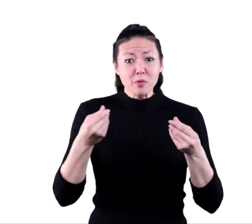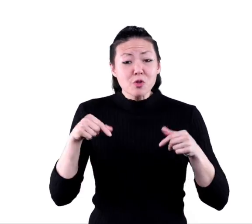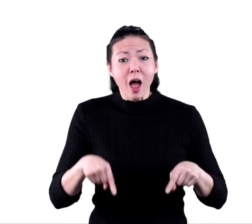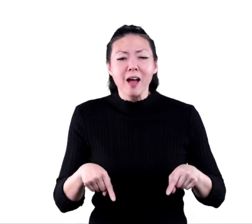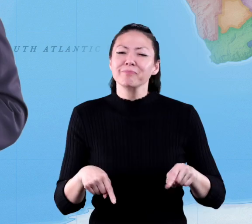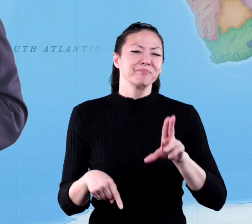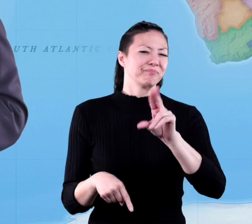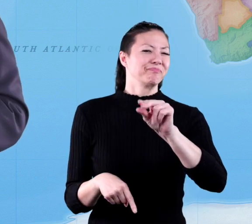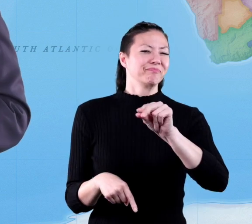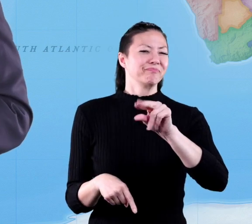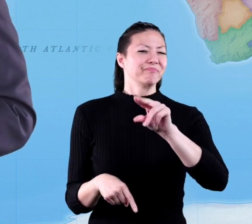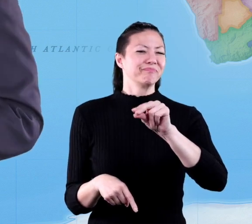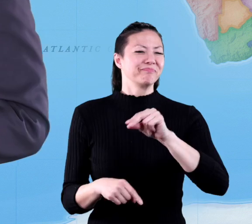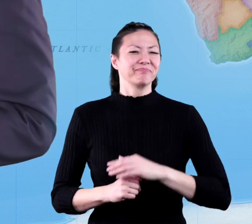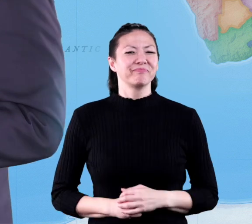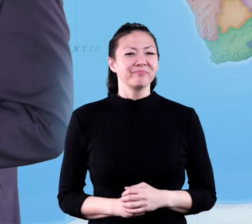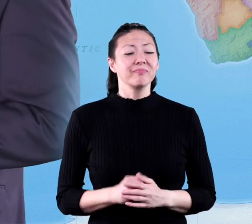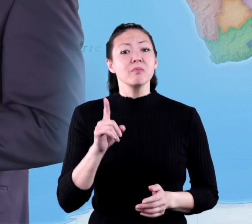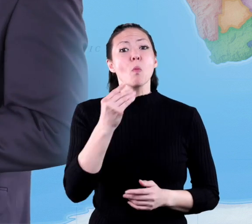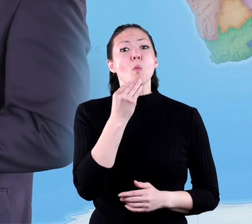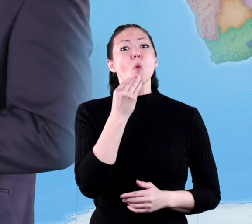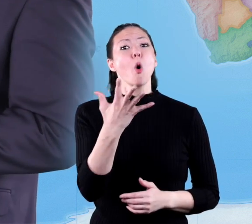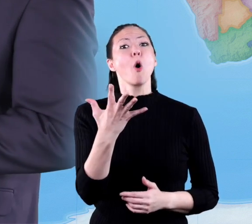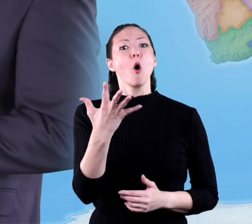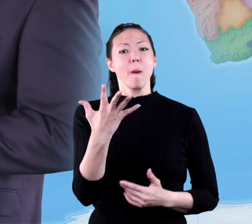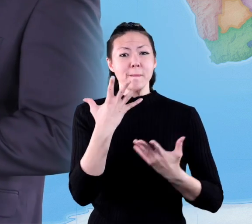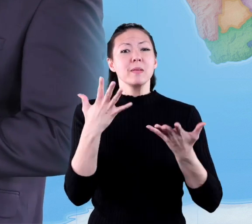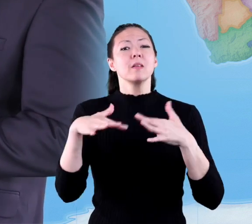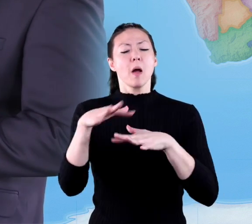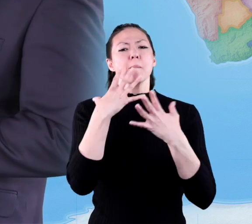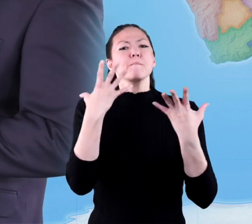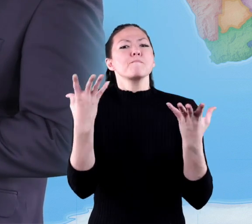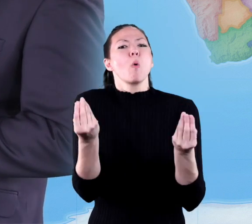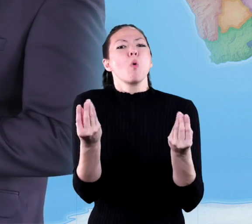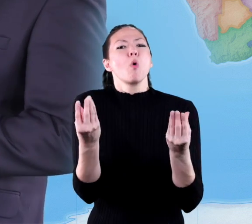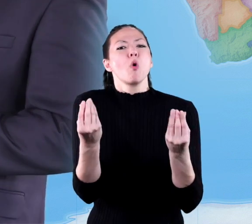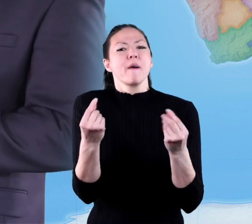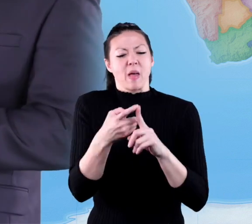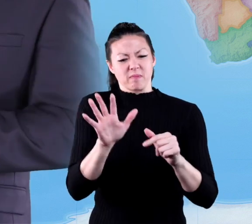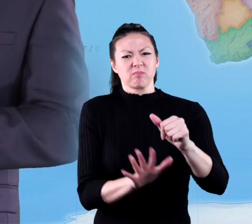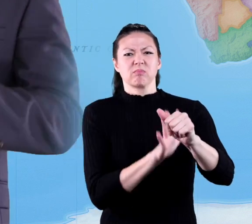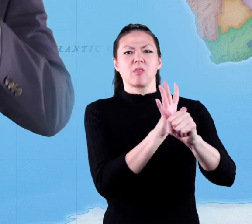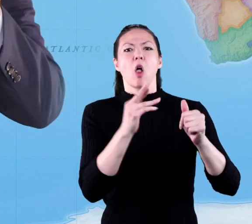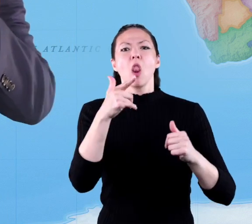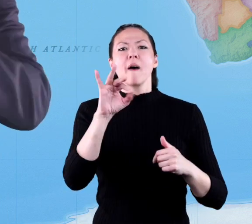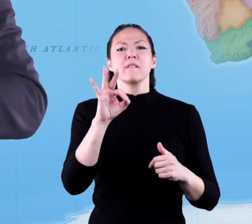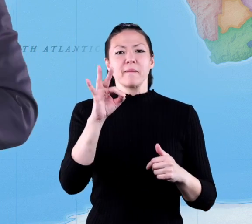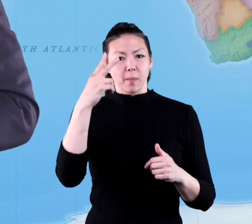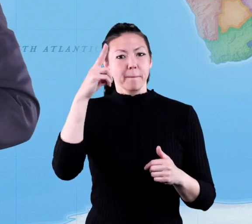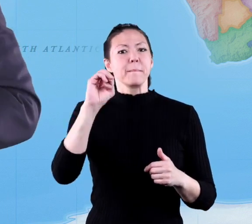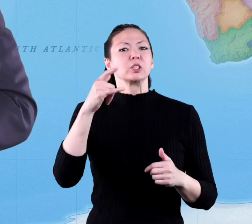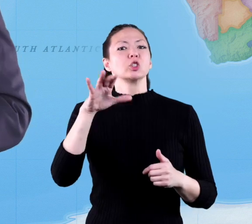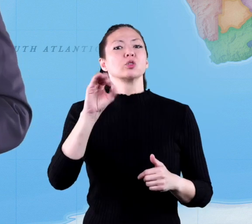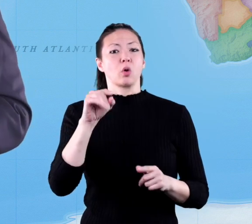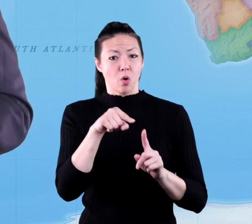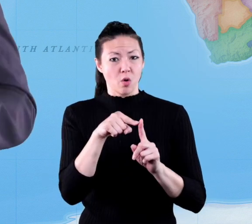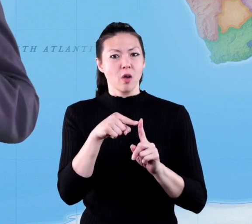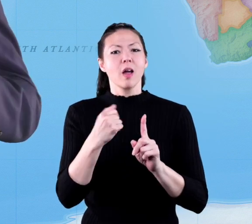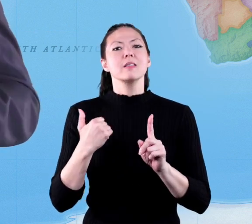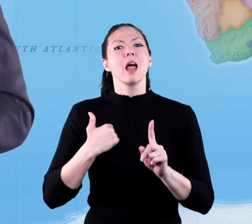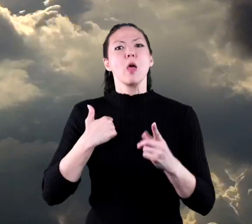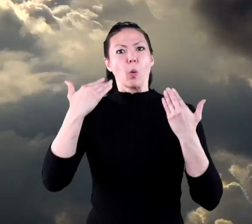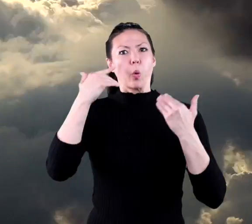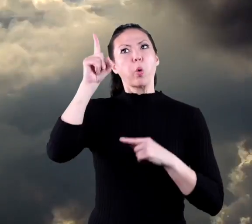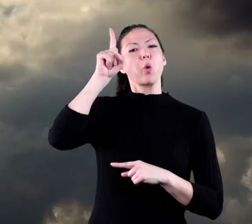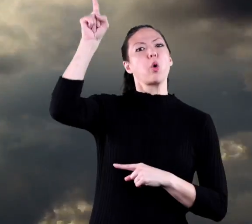no. Here's what happens. When warm moist air moving up from the Gulf of Mexico meets cool dry air coming down from